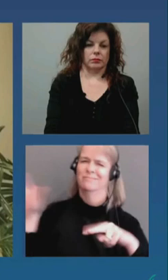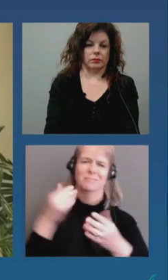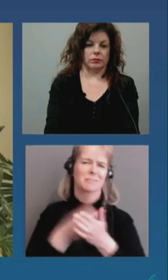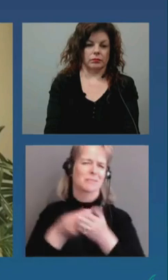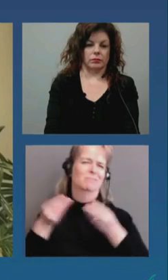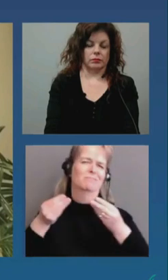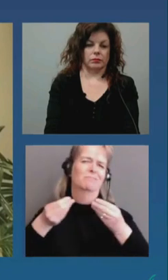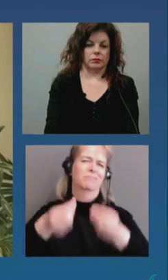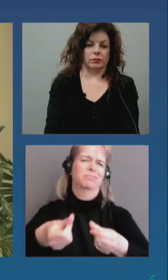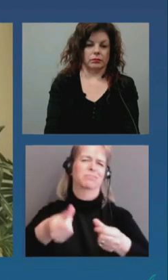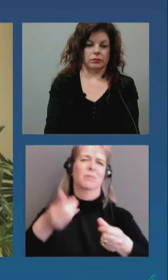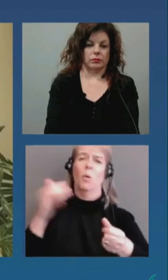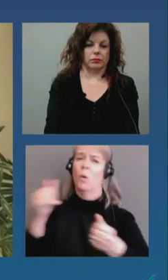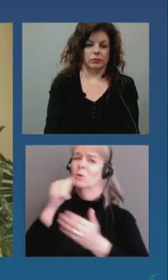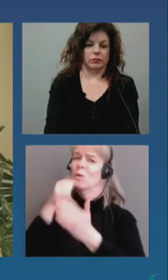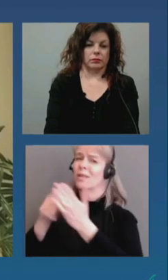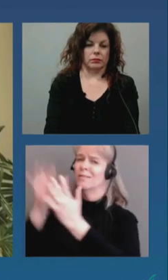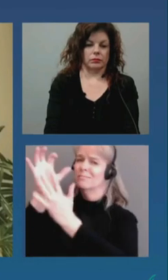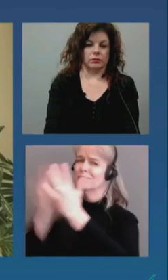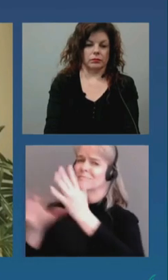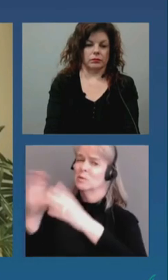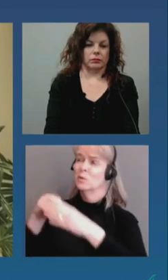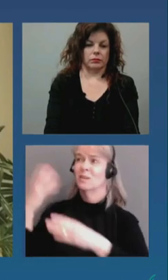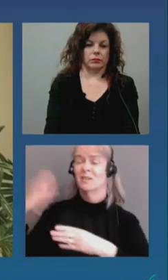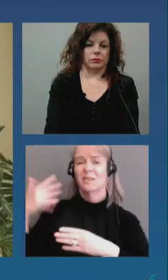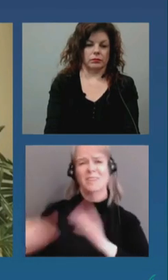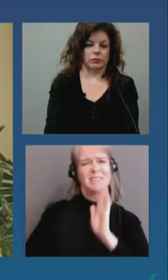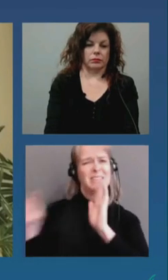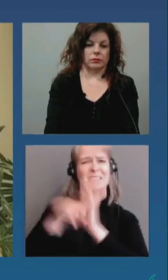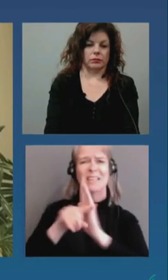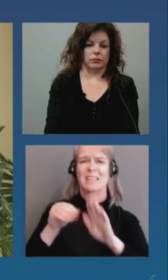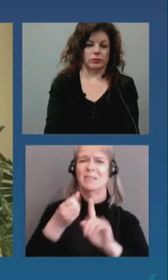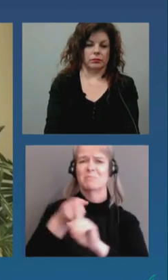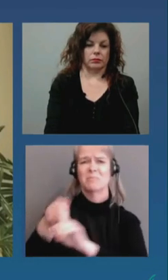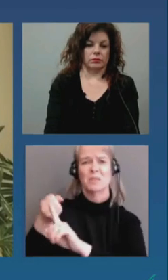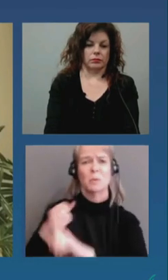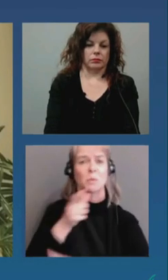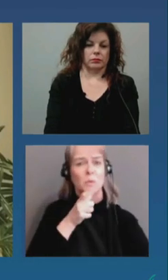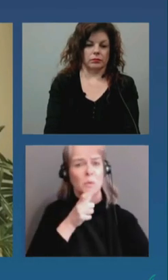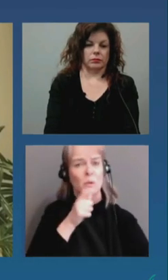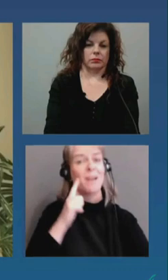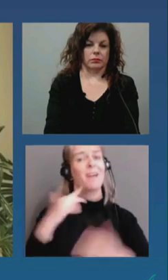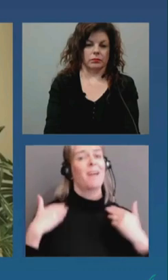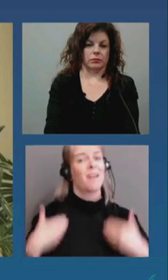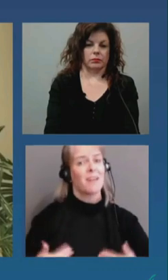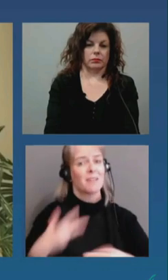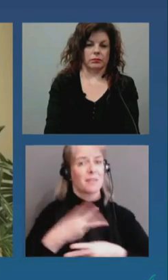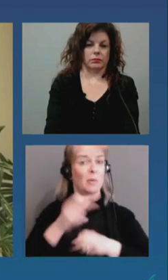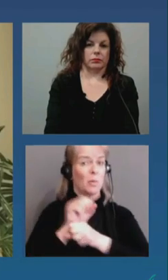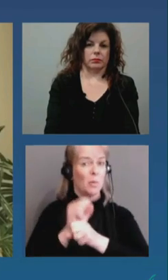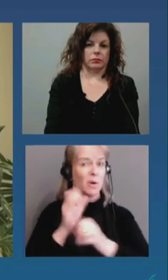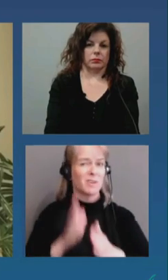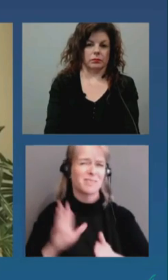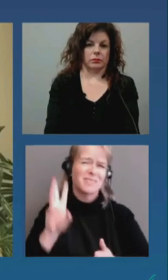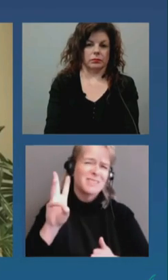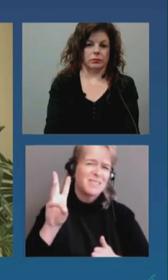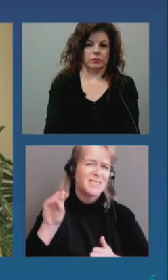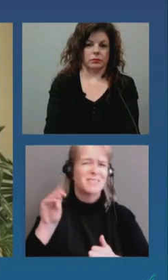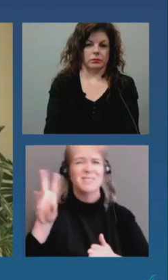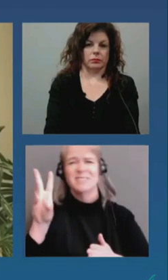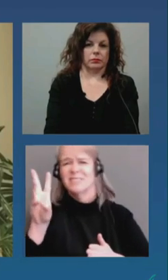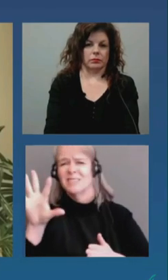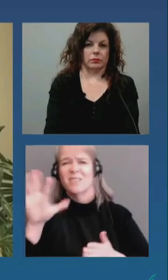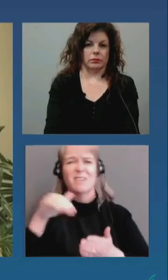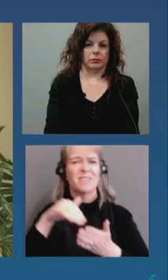this is having on thousands of health care workers. We know there's between 6,000 and 6,500 health care workers that work in